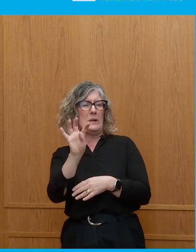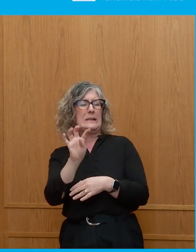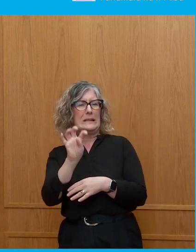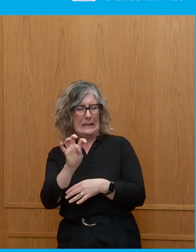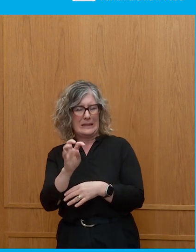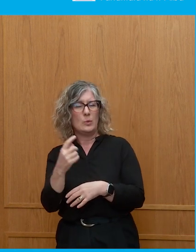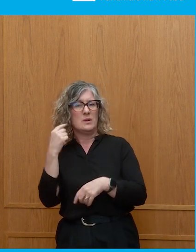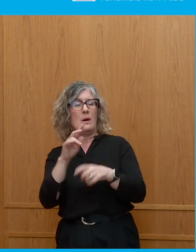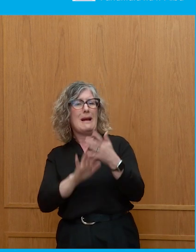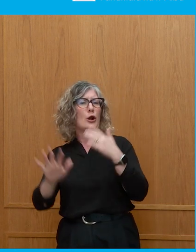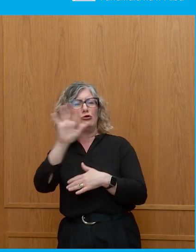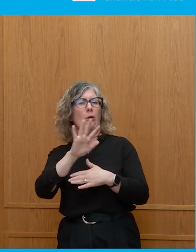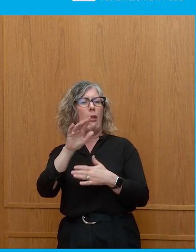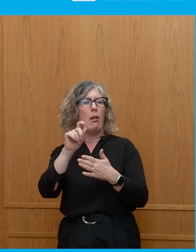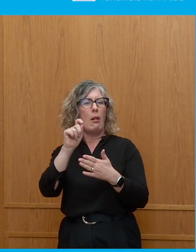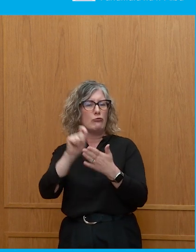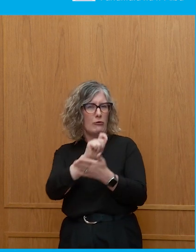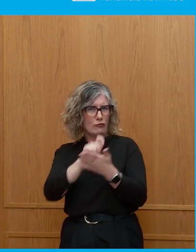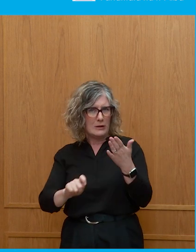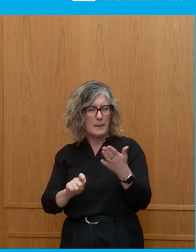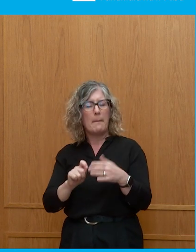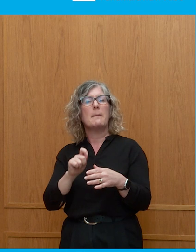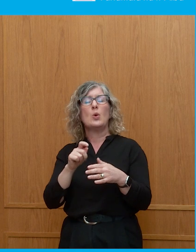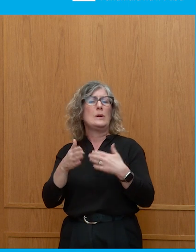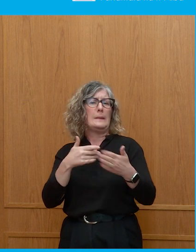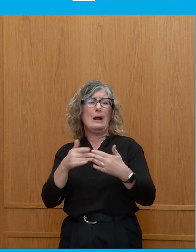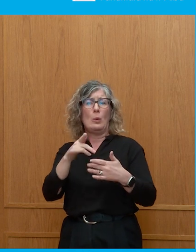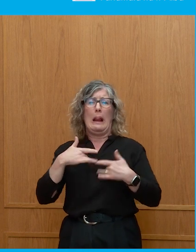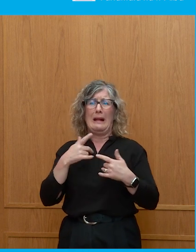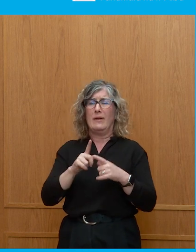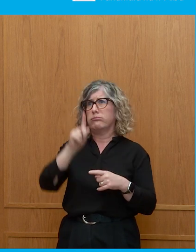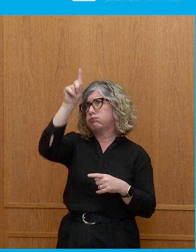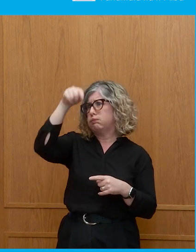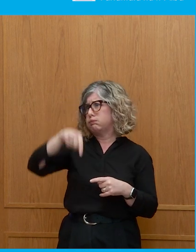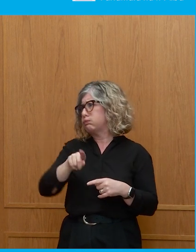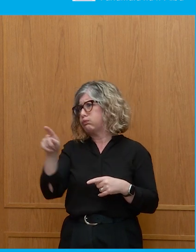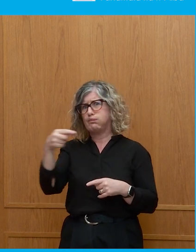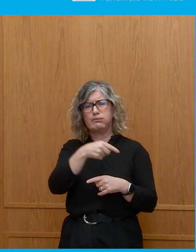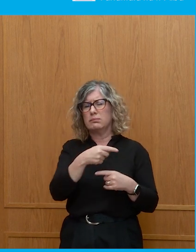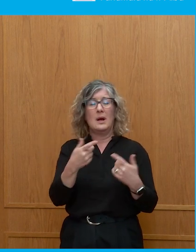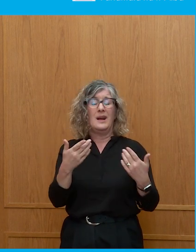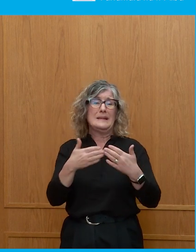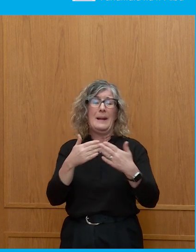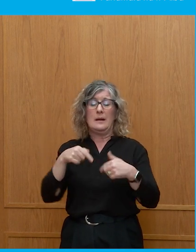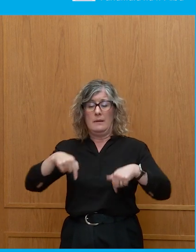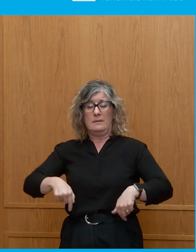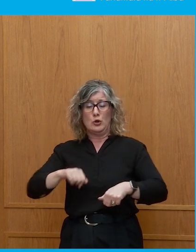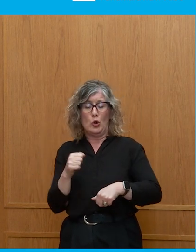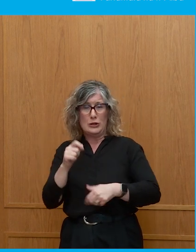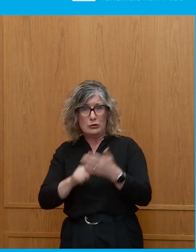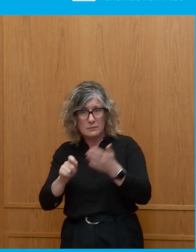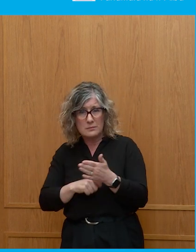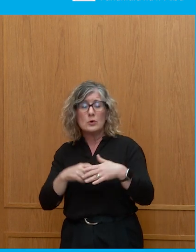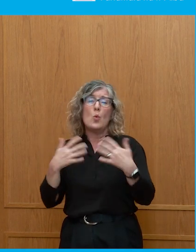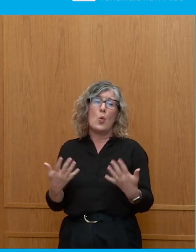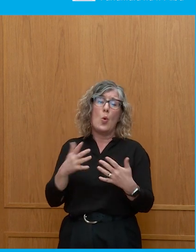it didn't matter where you were. There was no, you know, if you lived in a general election or in a Holyrood election, you know, depending on